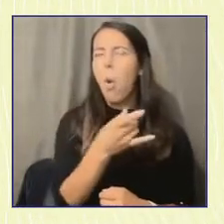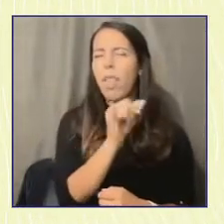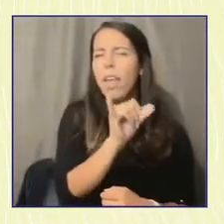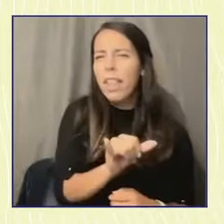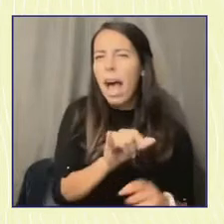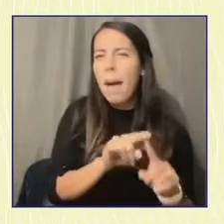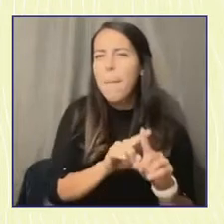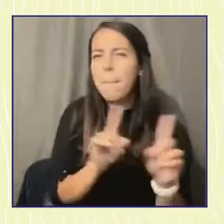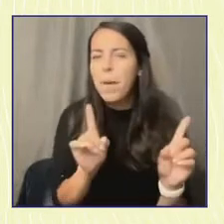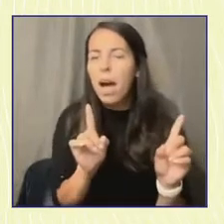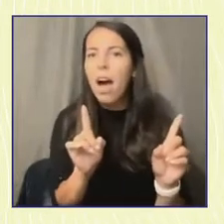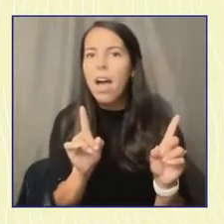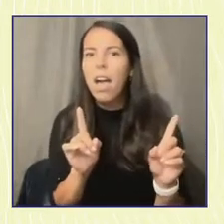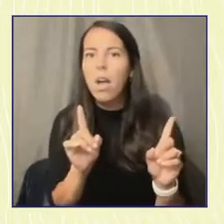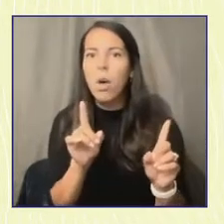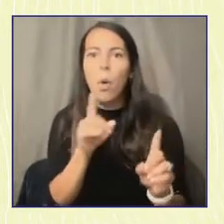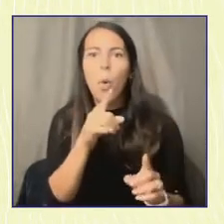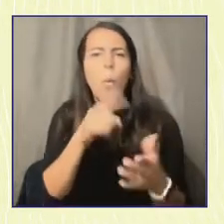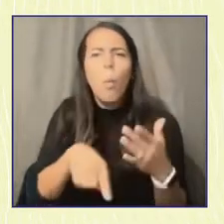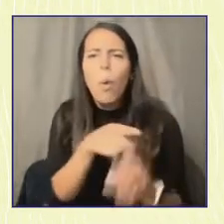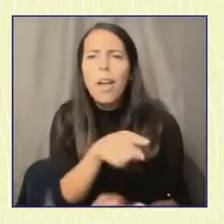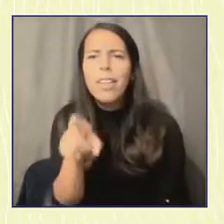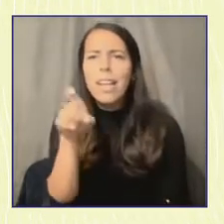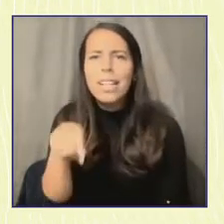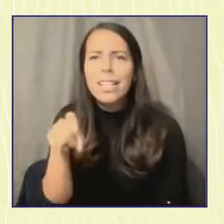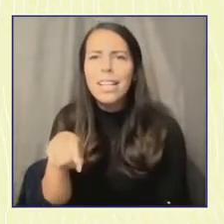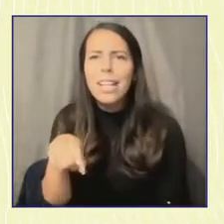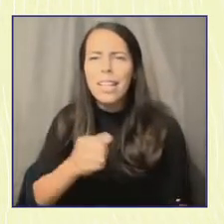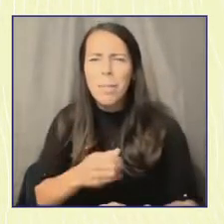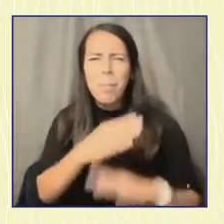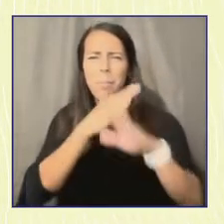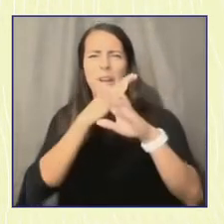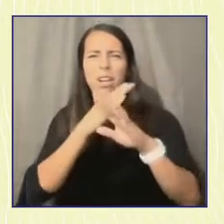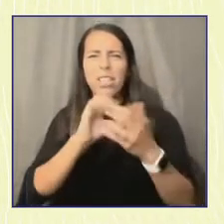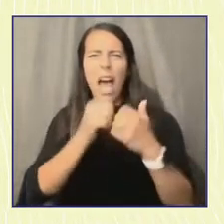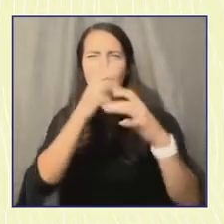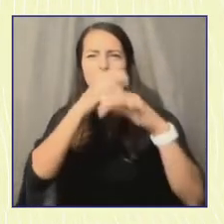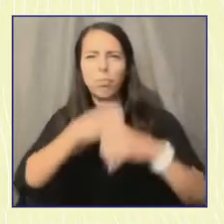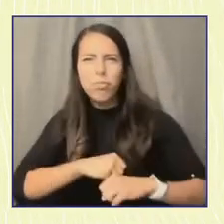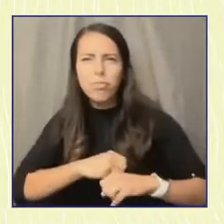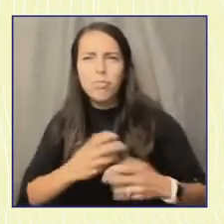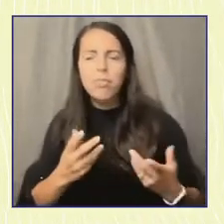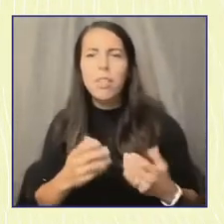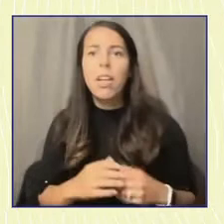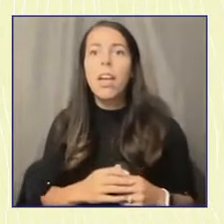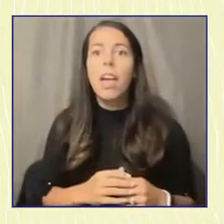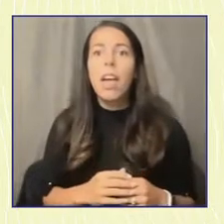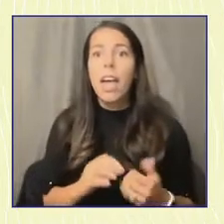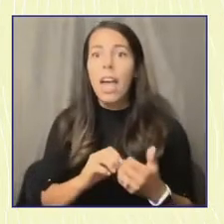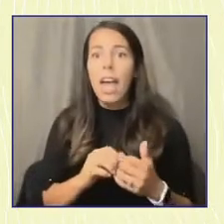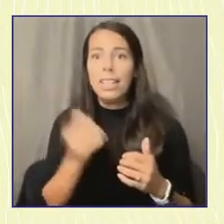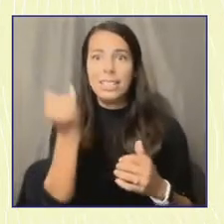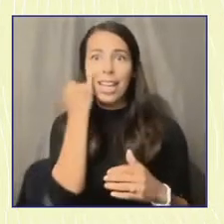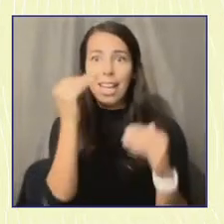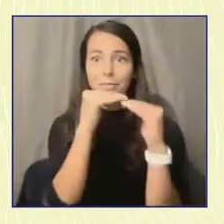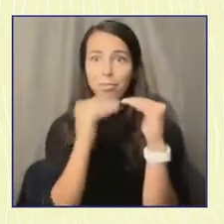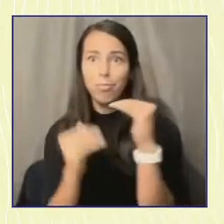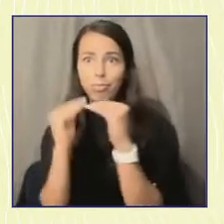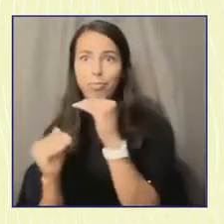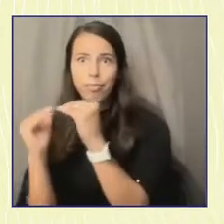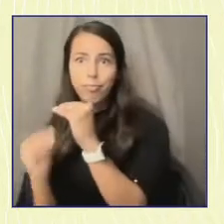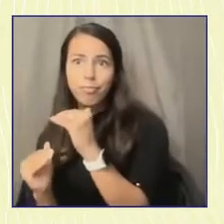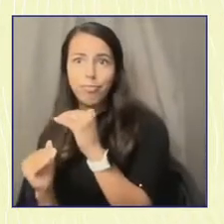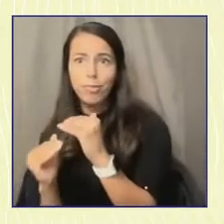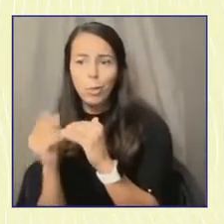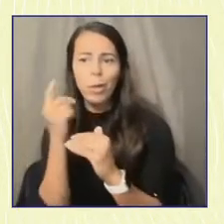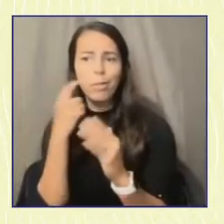they need to get ready to vote, what barriers stand in their way, and especially where inequities are showing up. We're going to